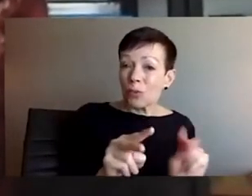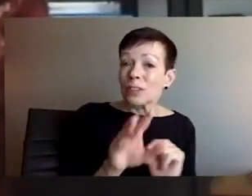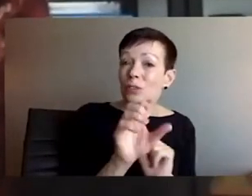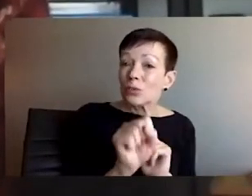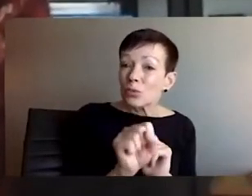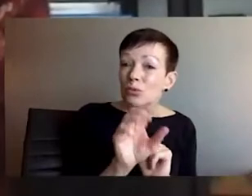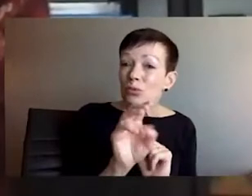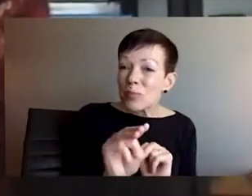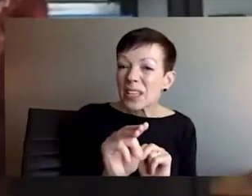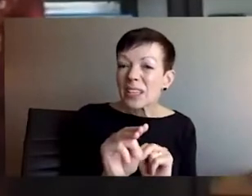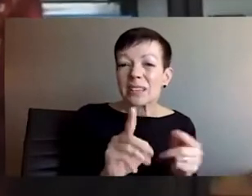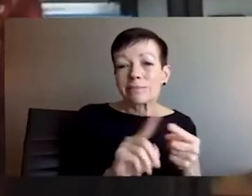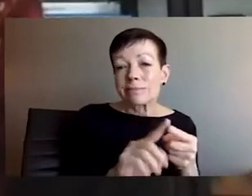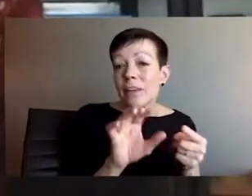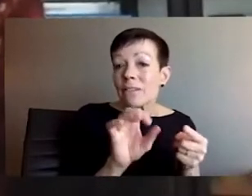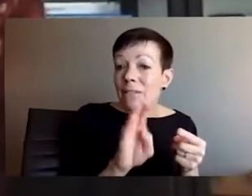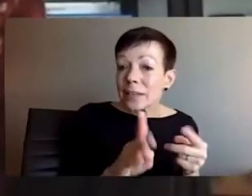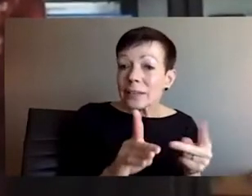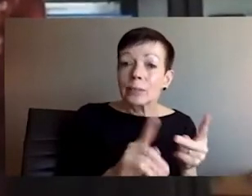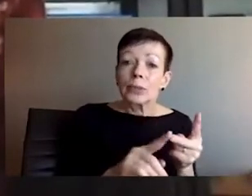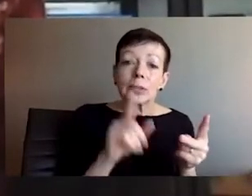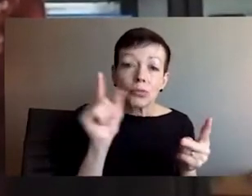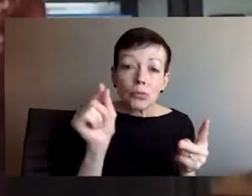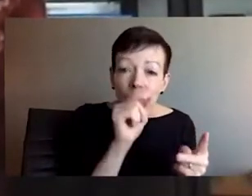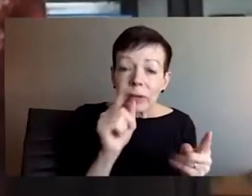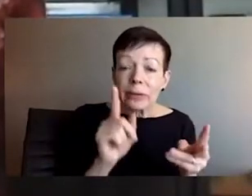war, it's an information war.